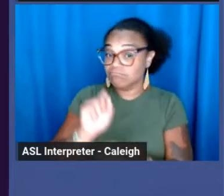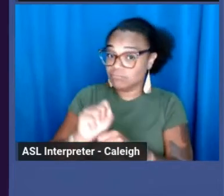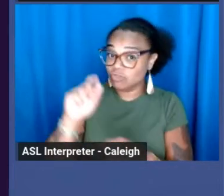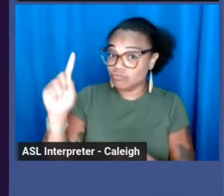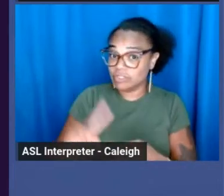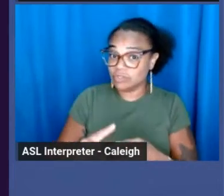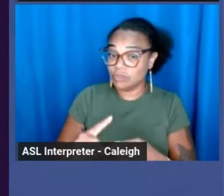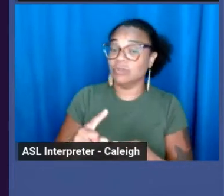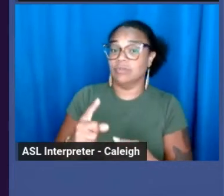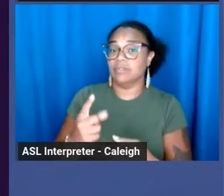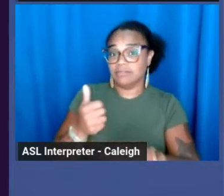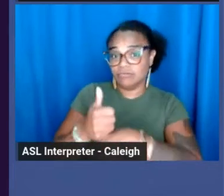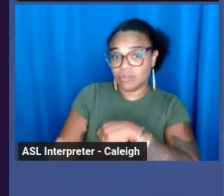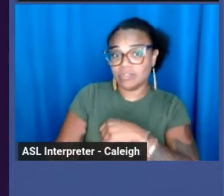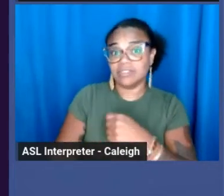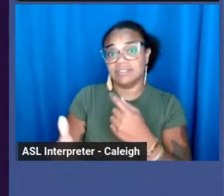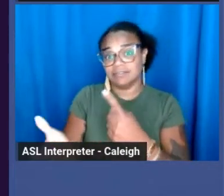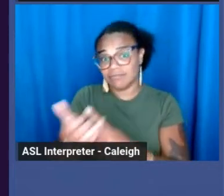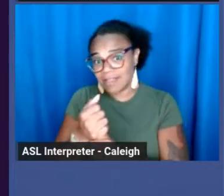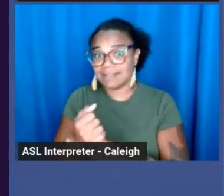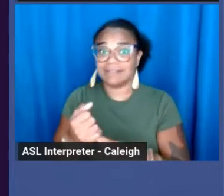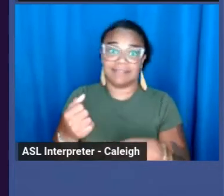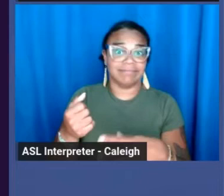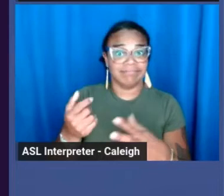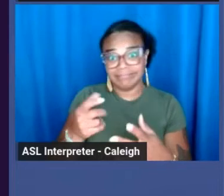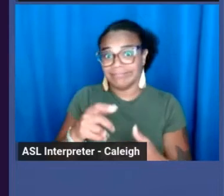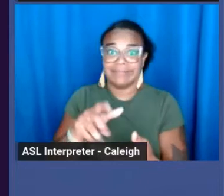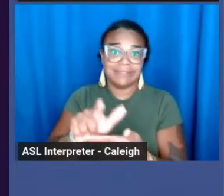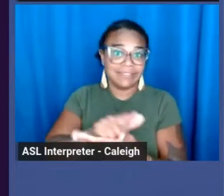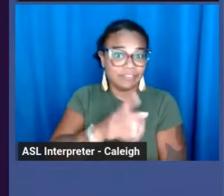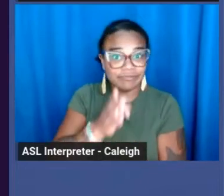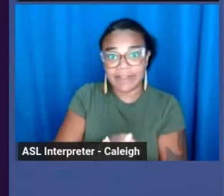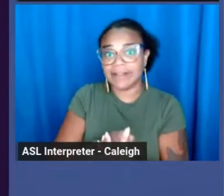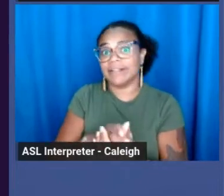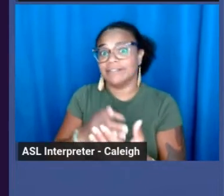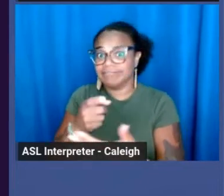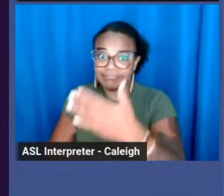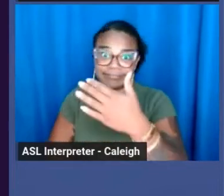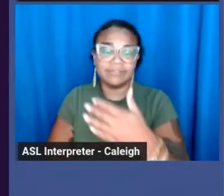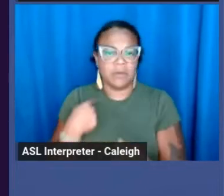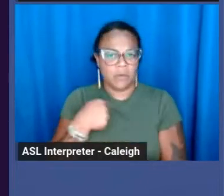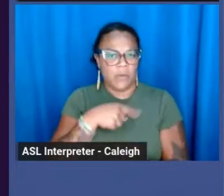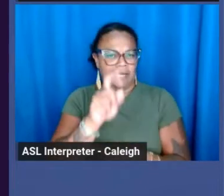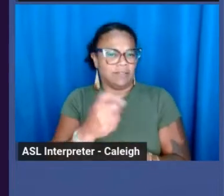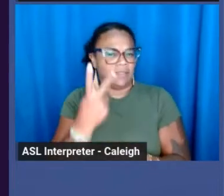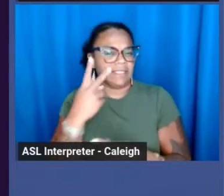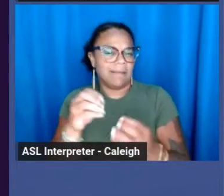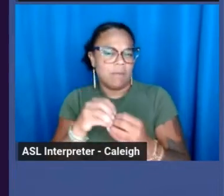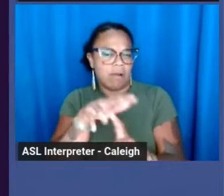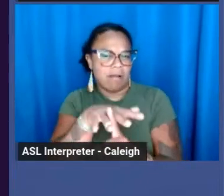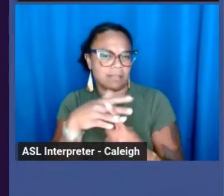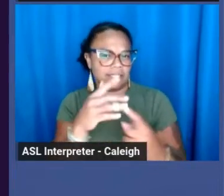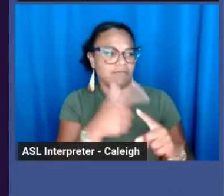conviction. We need a little bit more research from the marijuana context to see what kind of effects it has.